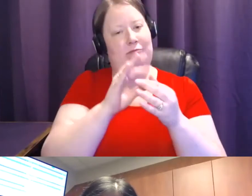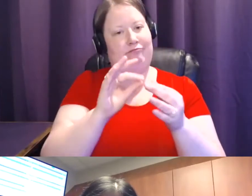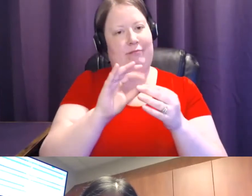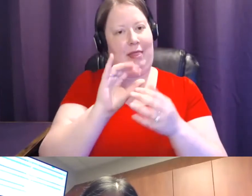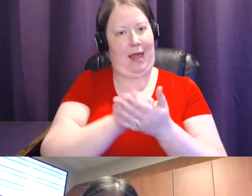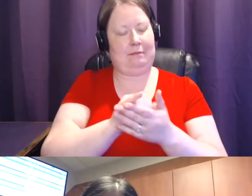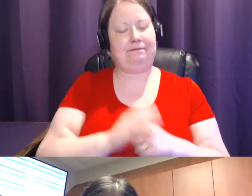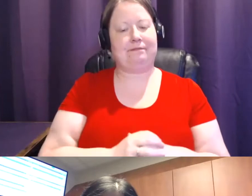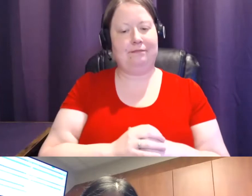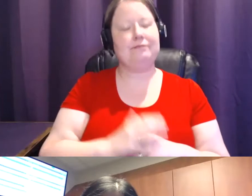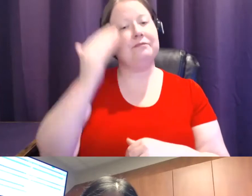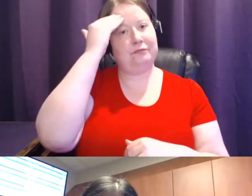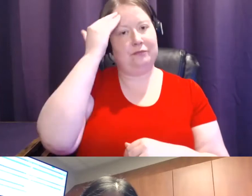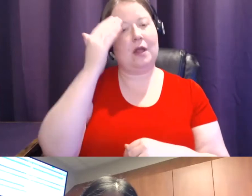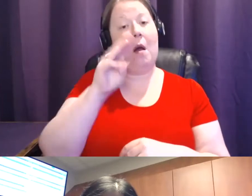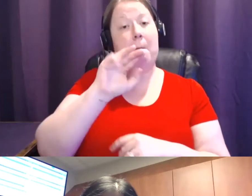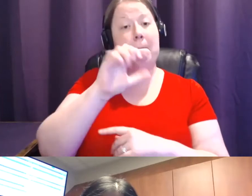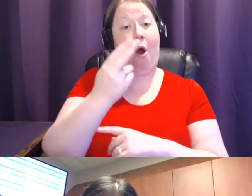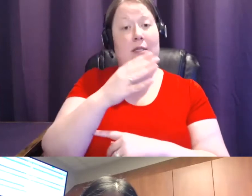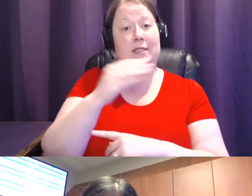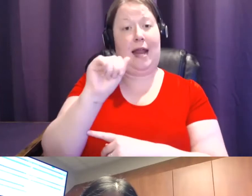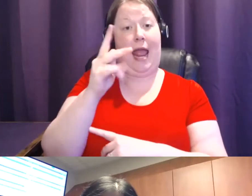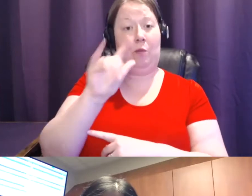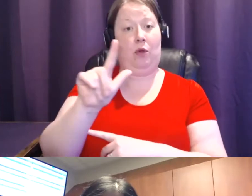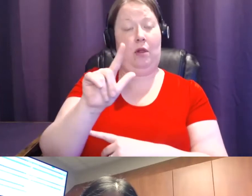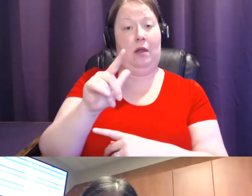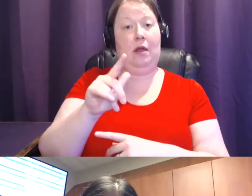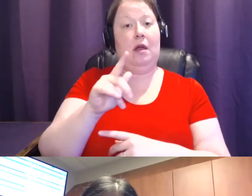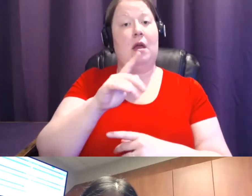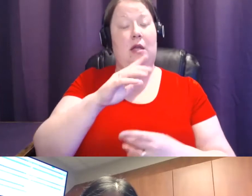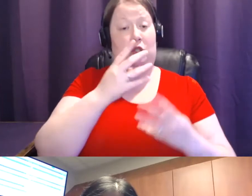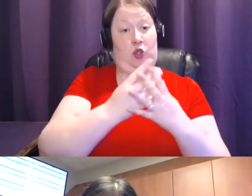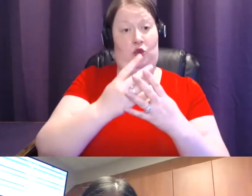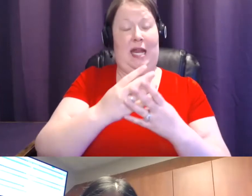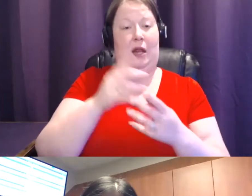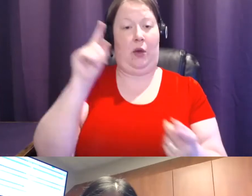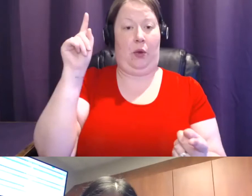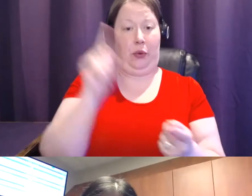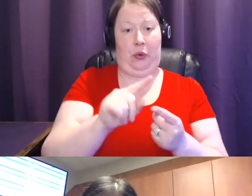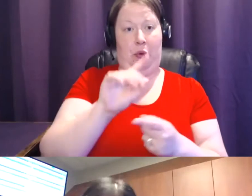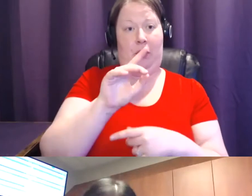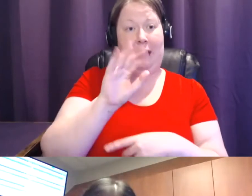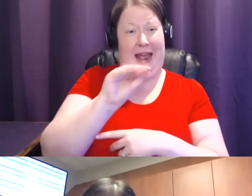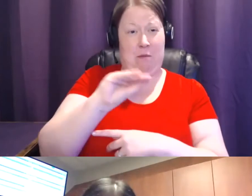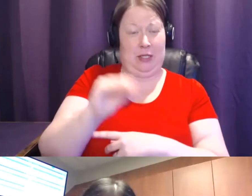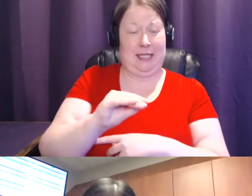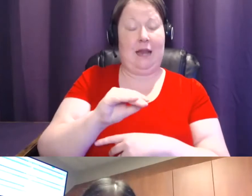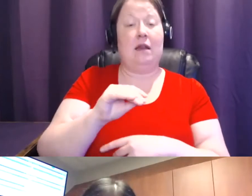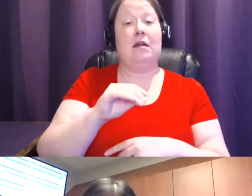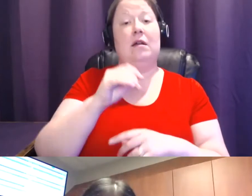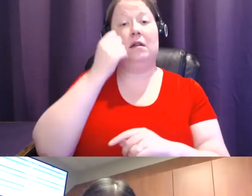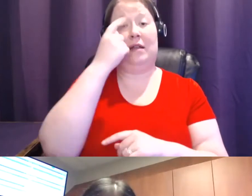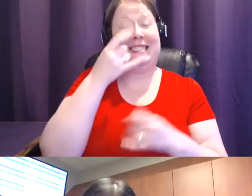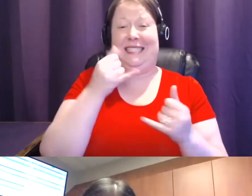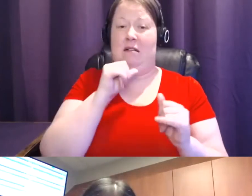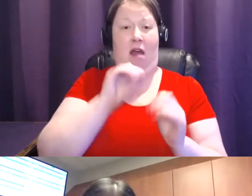March and April, breast cancer screening was down 90%. It is still not back up to what it was in pre-COVID times. The American Cancer